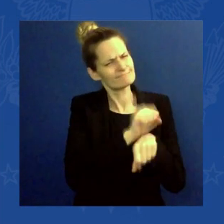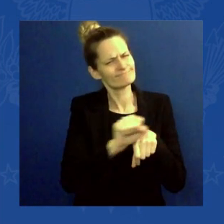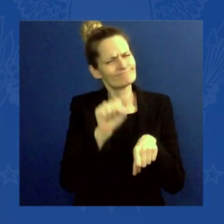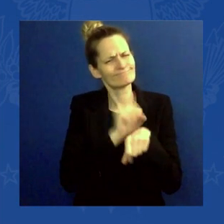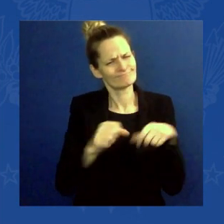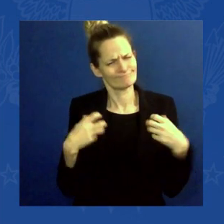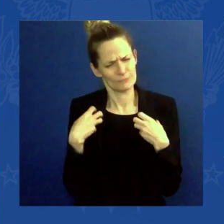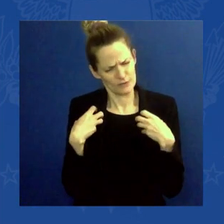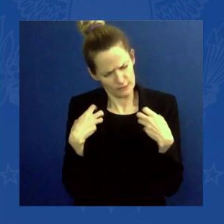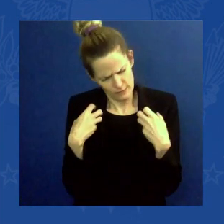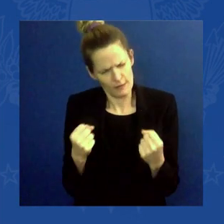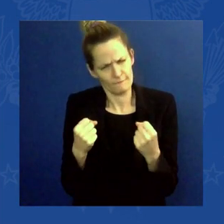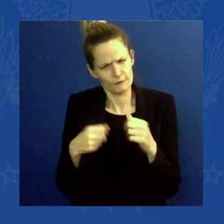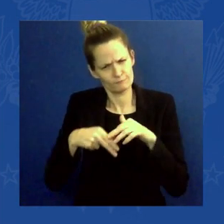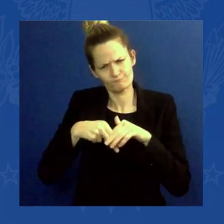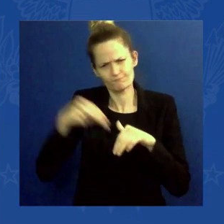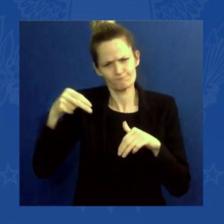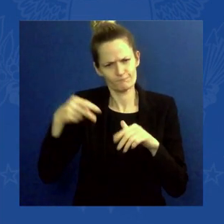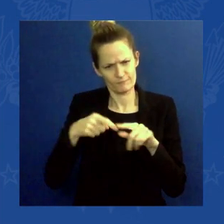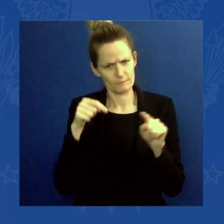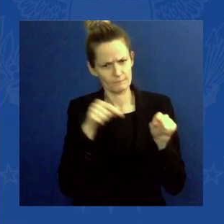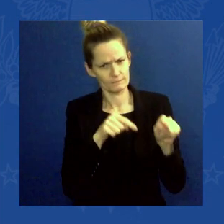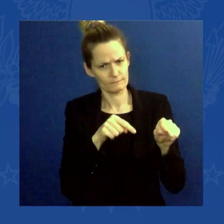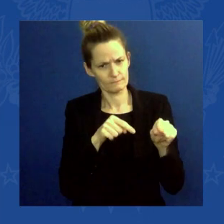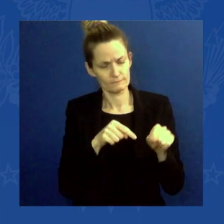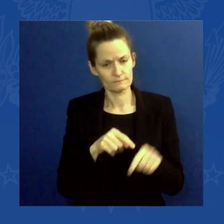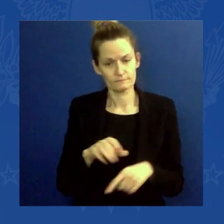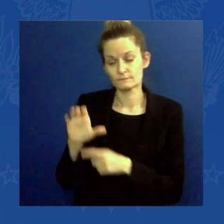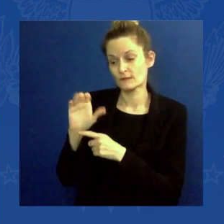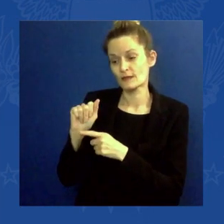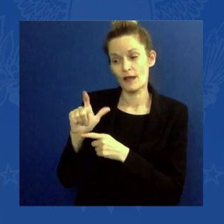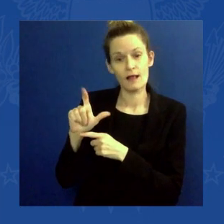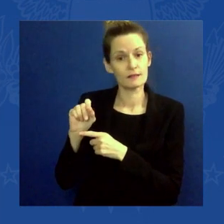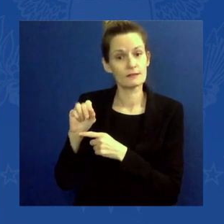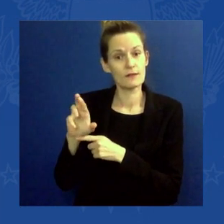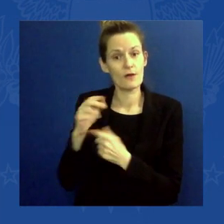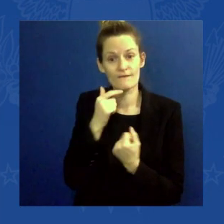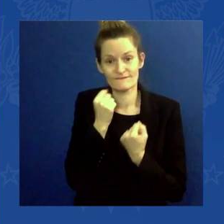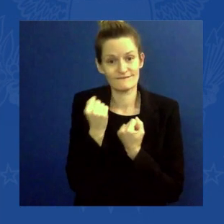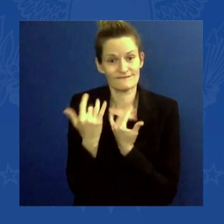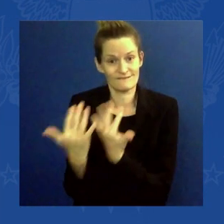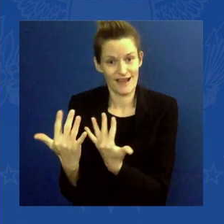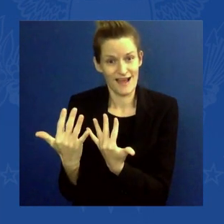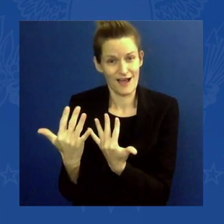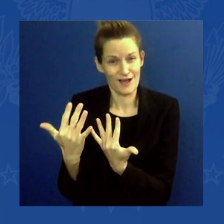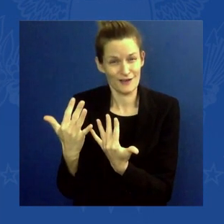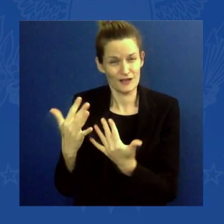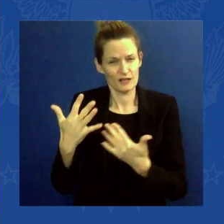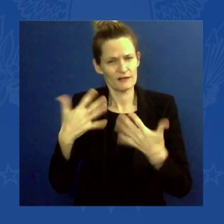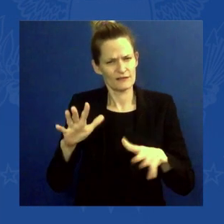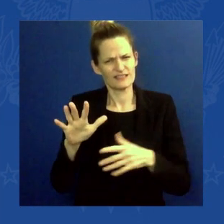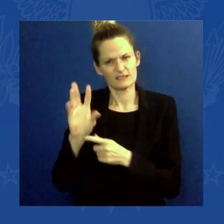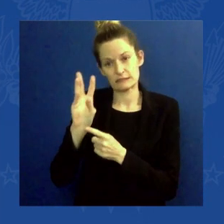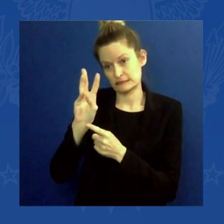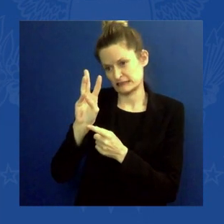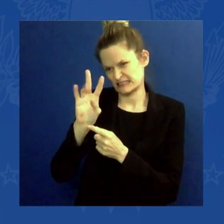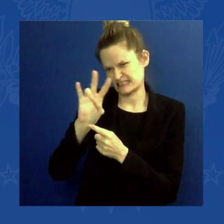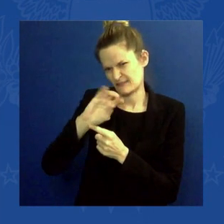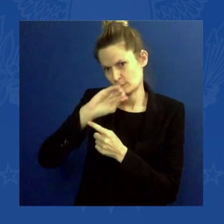that fire now is 67 percent contained. The Dixie Fire now about three-quarters contained.